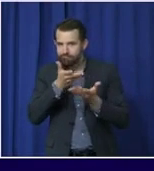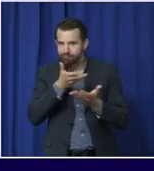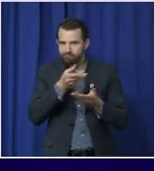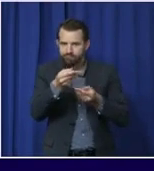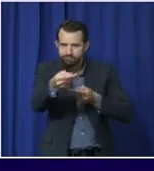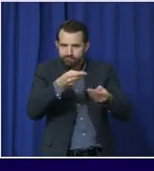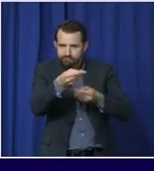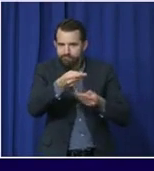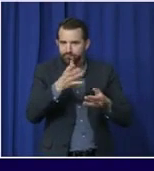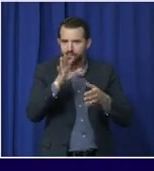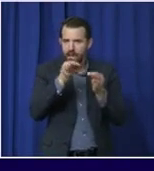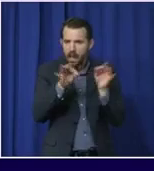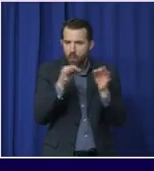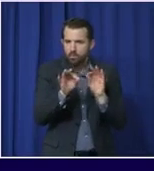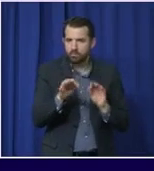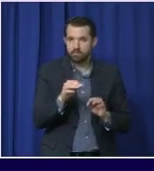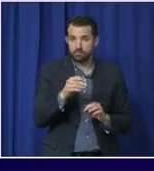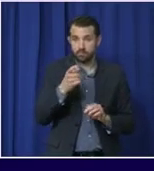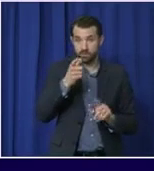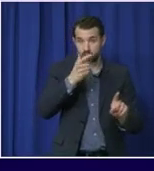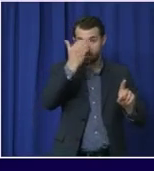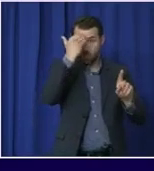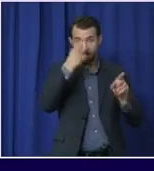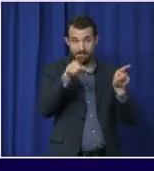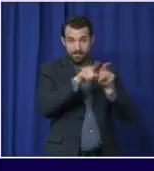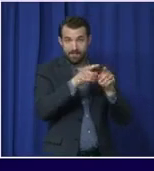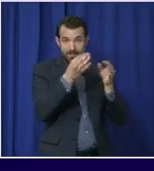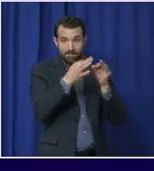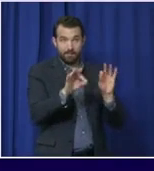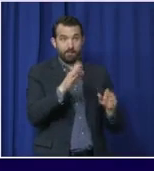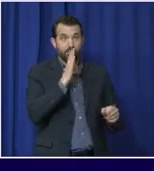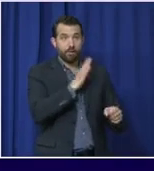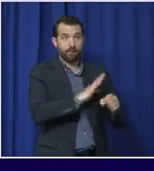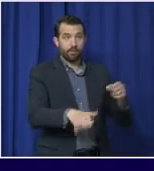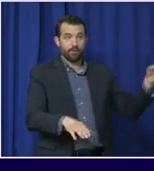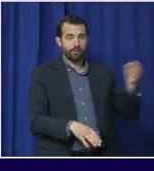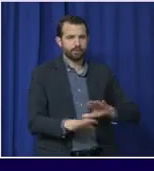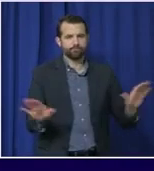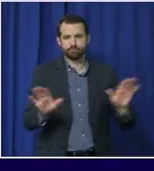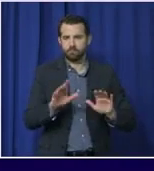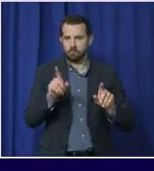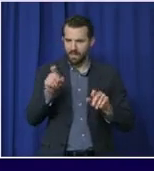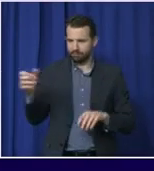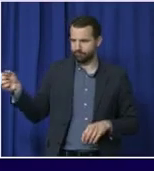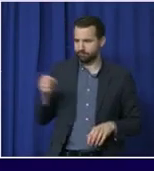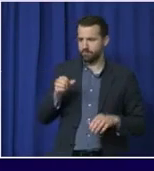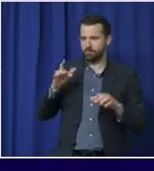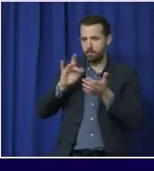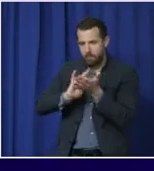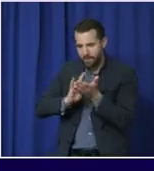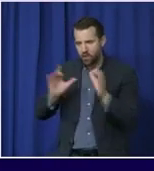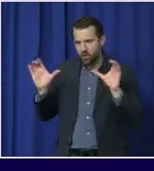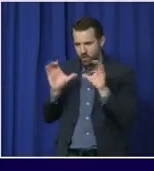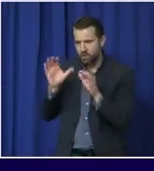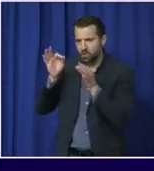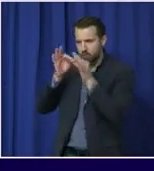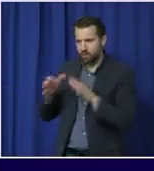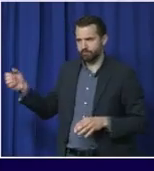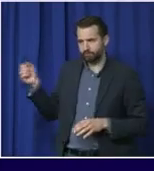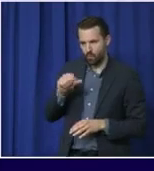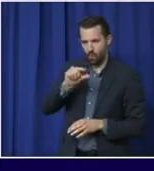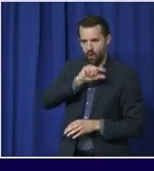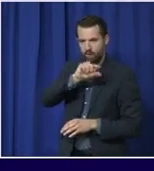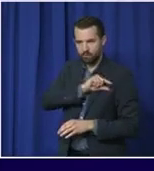we happen to know who might speak the language. But the other thing Charlie that we're thinking about in any situation like this, not just